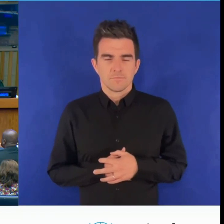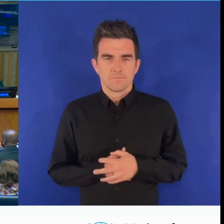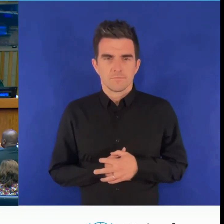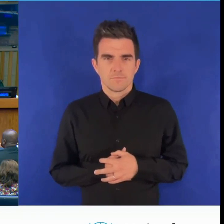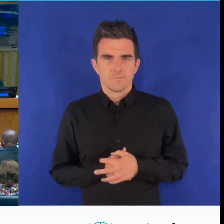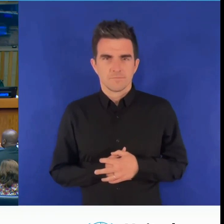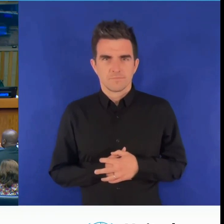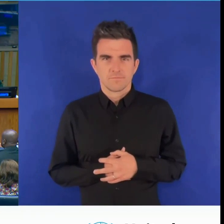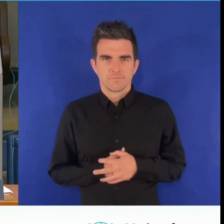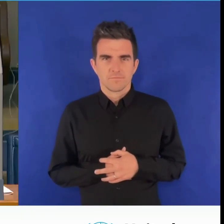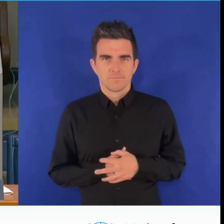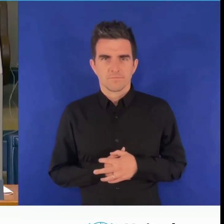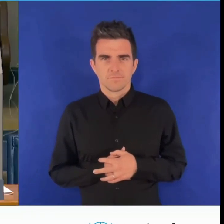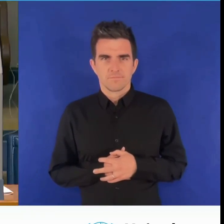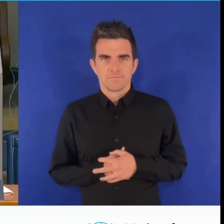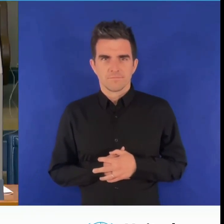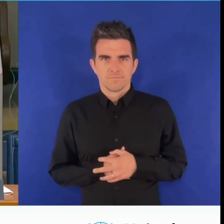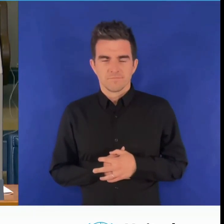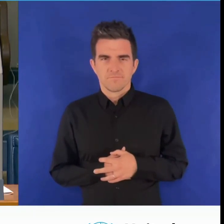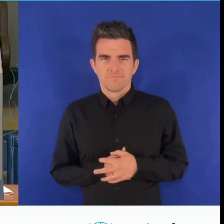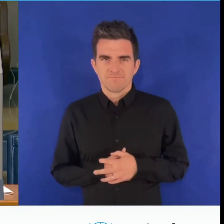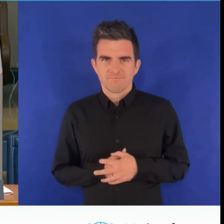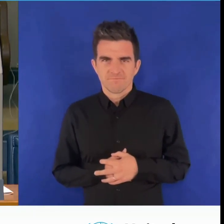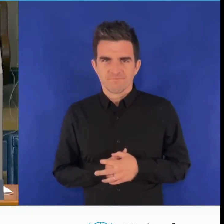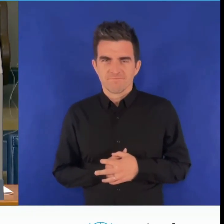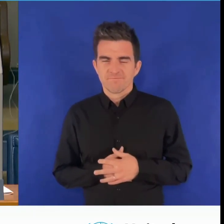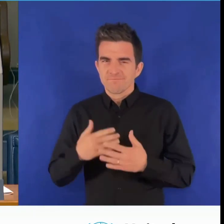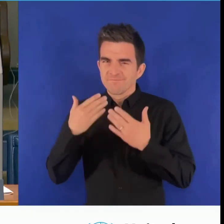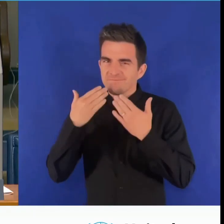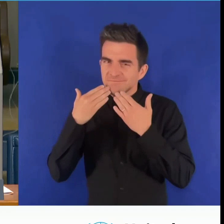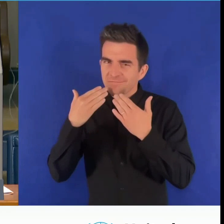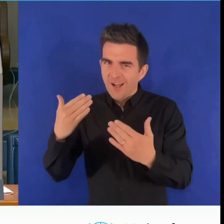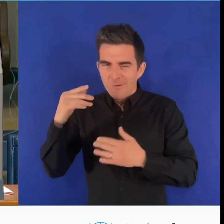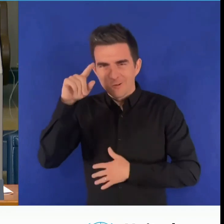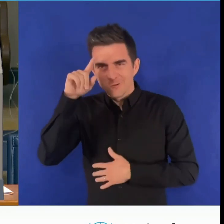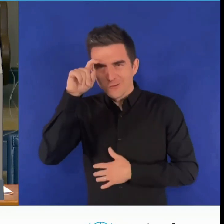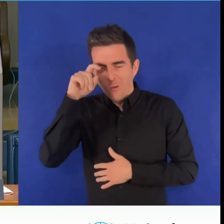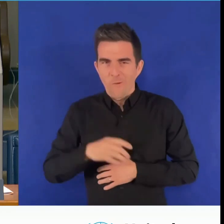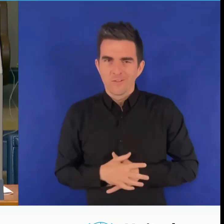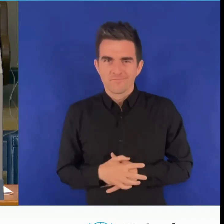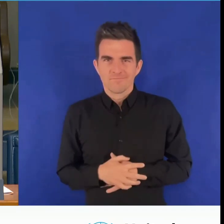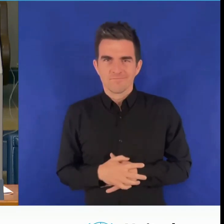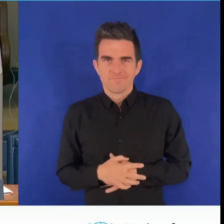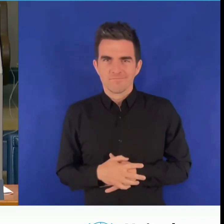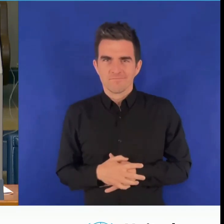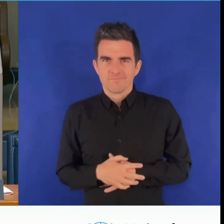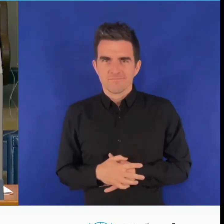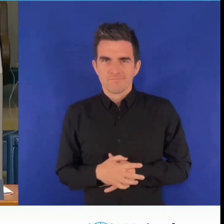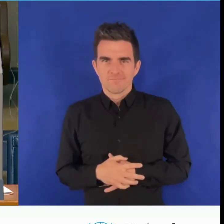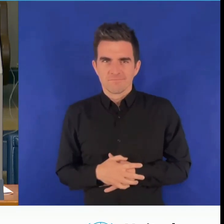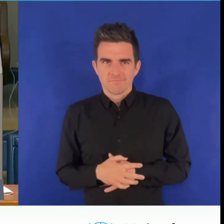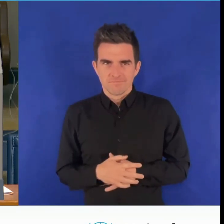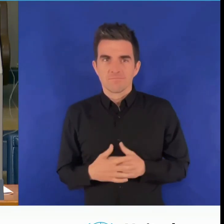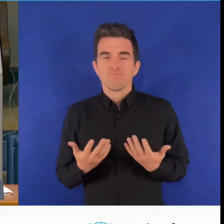Before we conclude, let me try to summarize the discussion with the help of the Secretariat. This roundtable drew attention